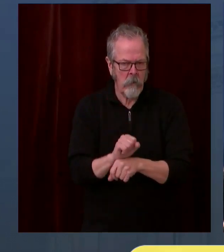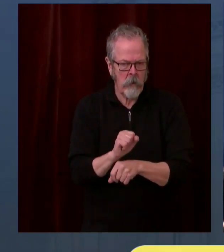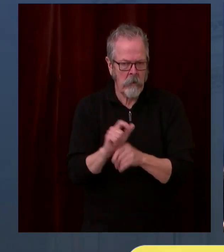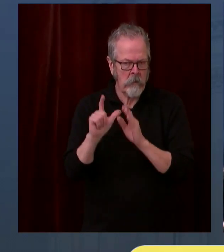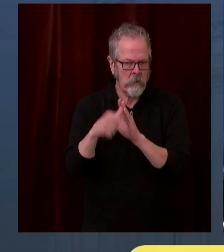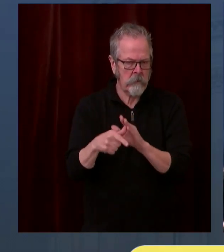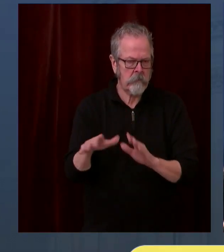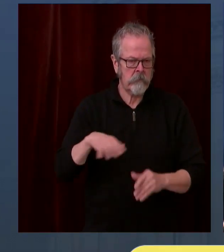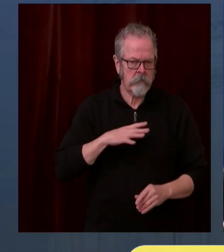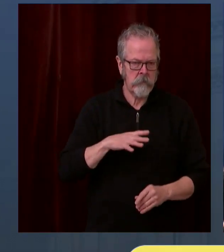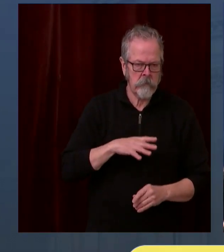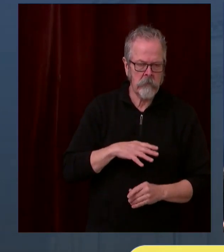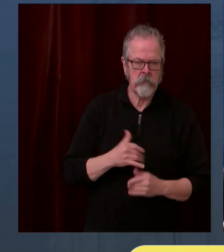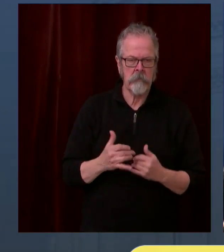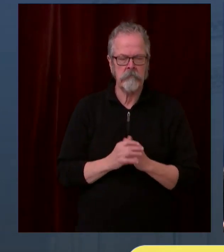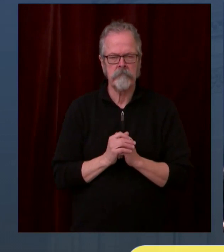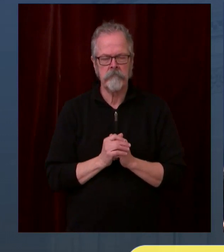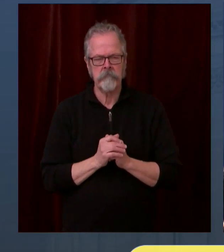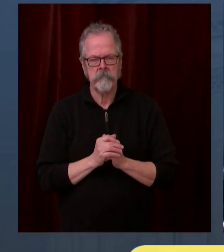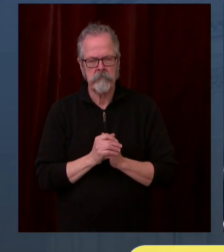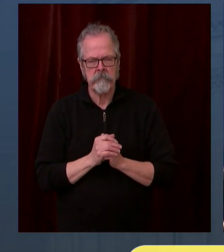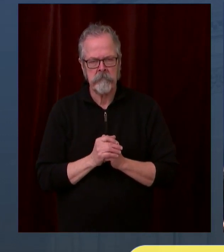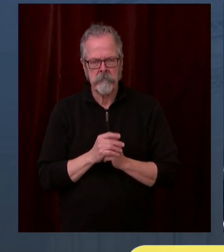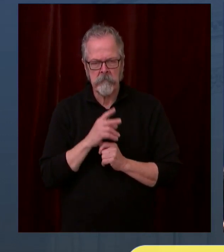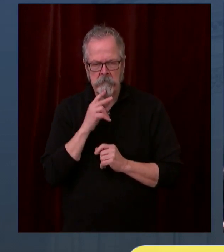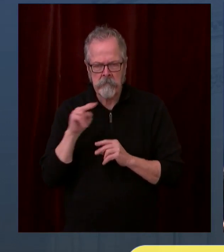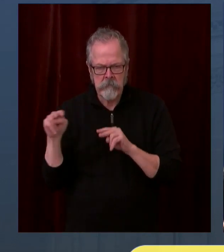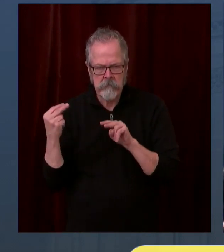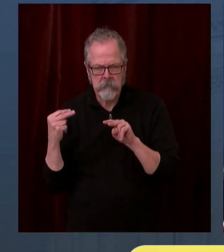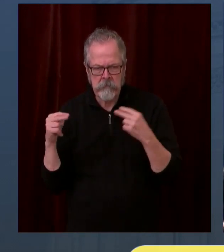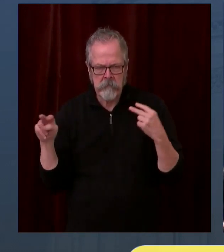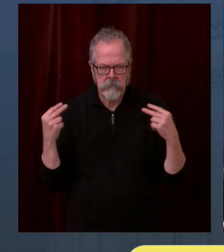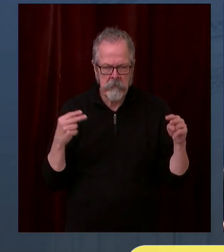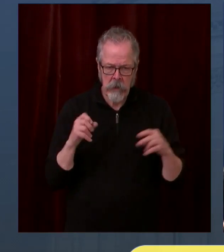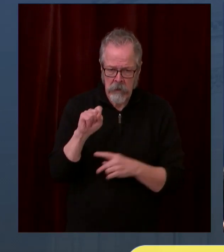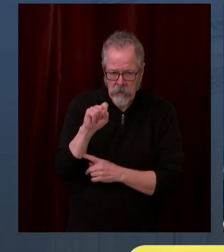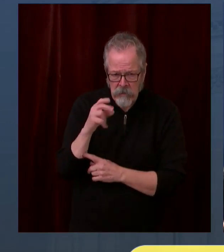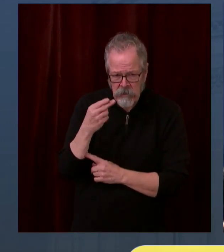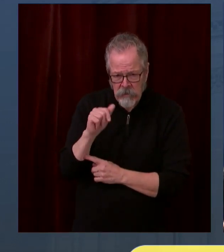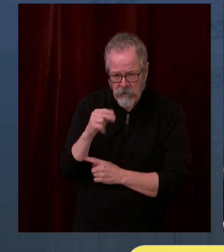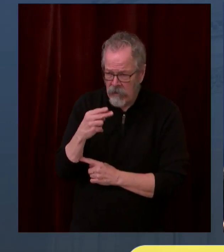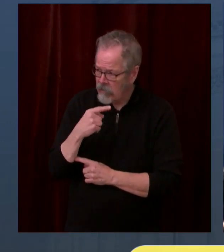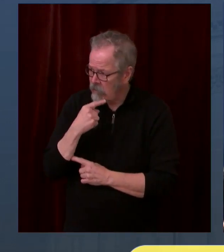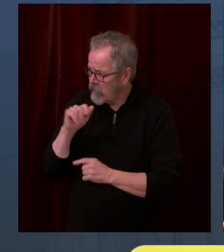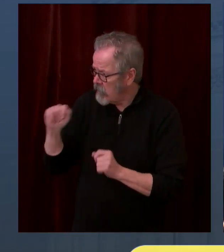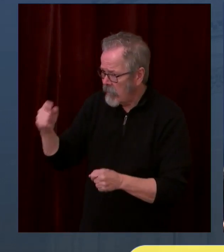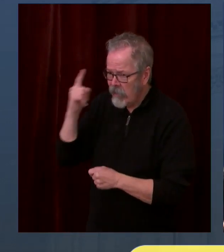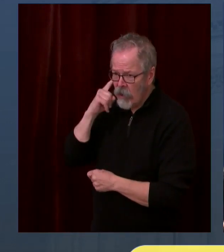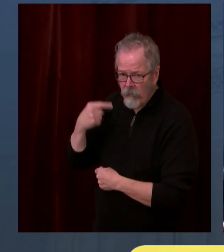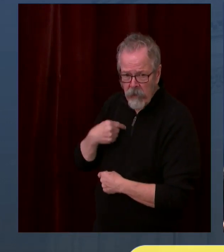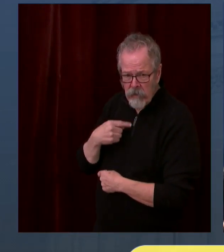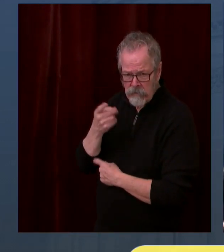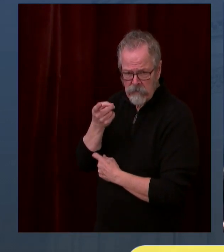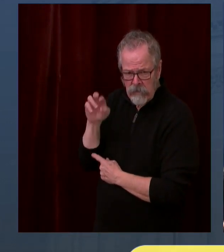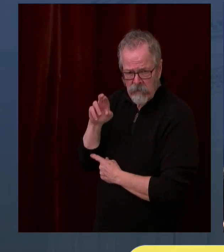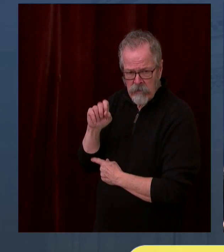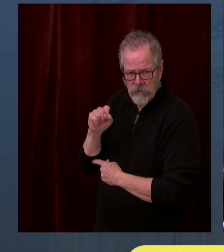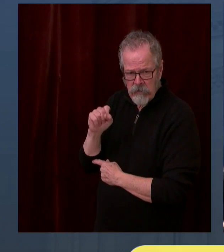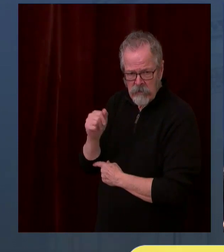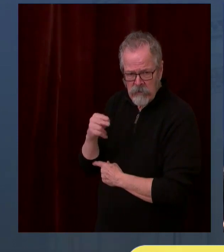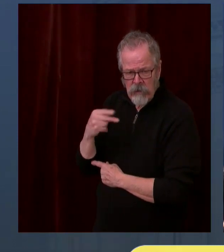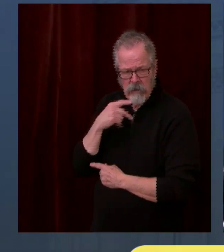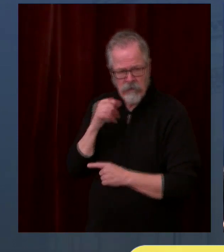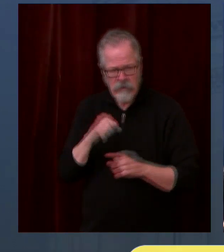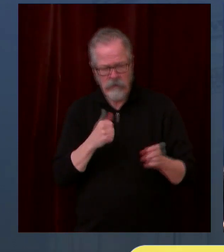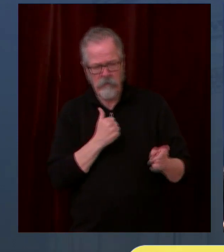on that. Dr. Can you hear me? Dr. Well, it's a little better. Can you hear me now? Dr. Yes. Dr. Yeah, okay. I apologize. had to switch